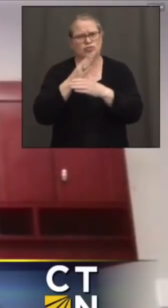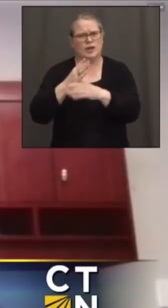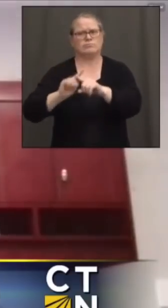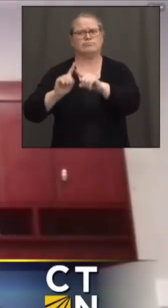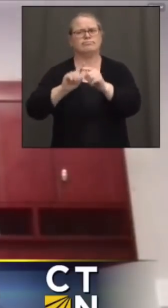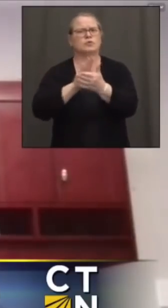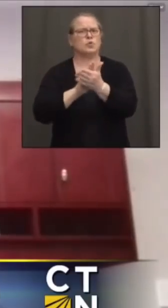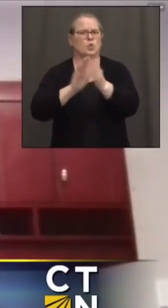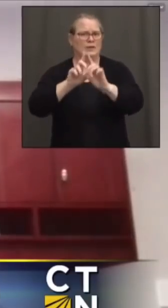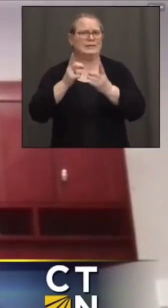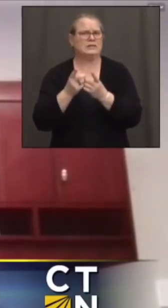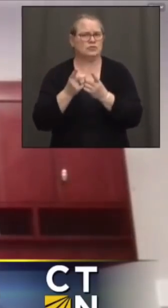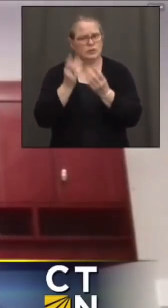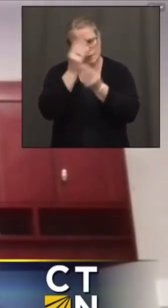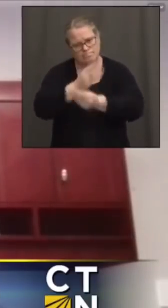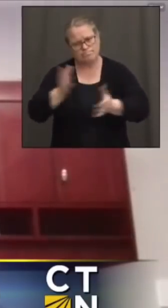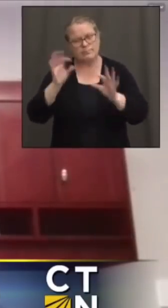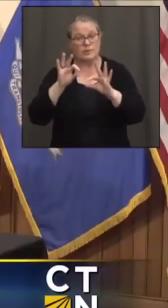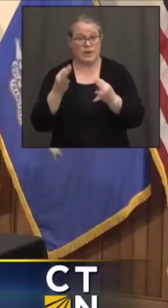on to families.